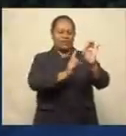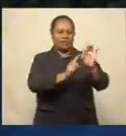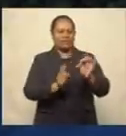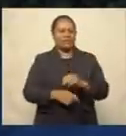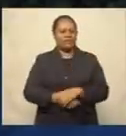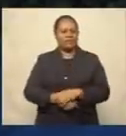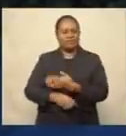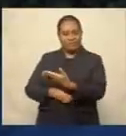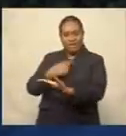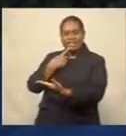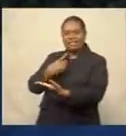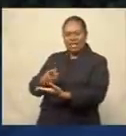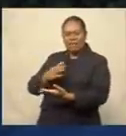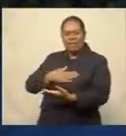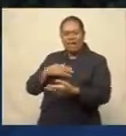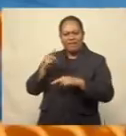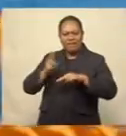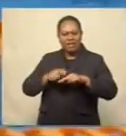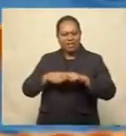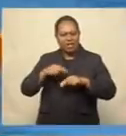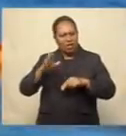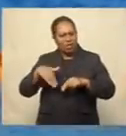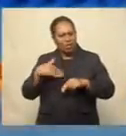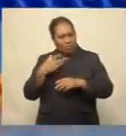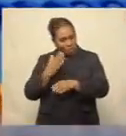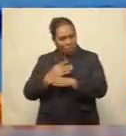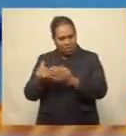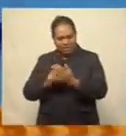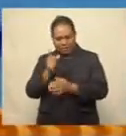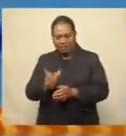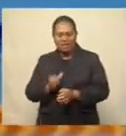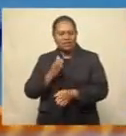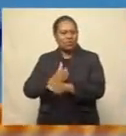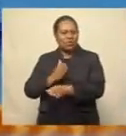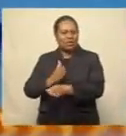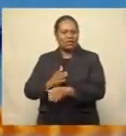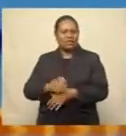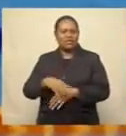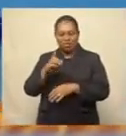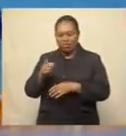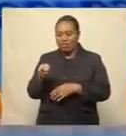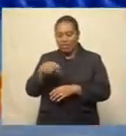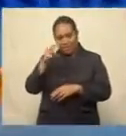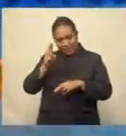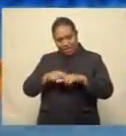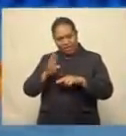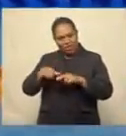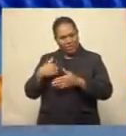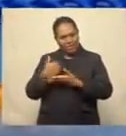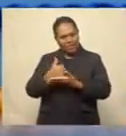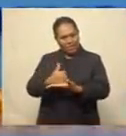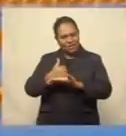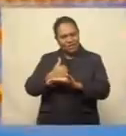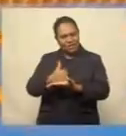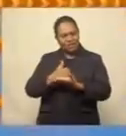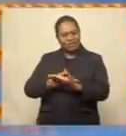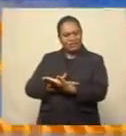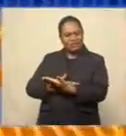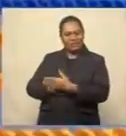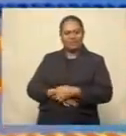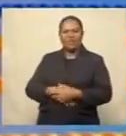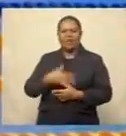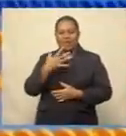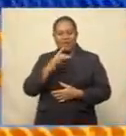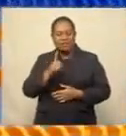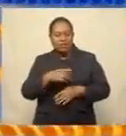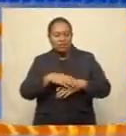my father who has been working, so has been financially supporting my trips. One trip is about $5,000